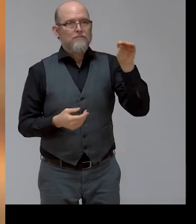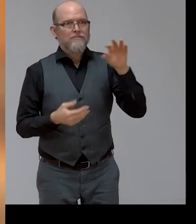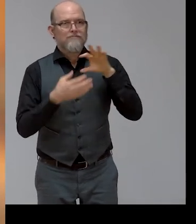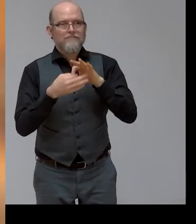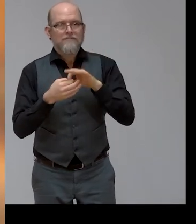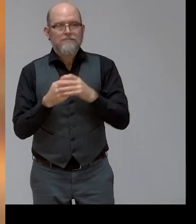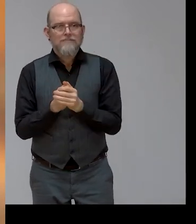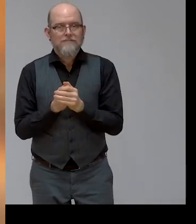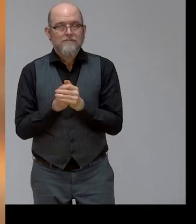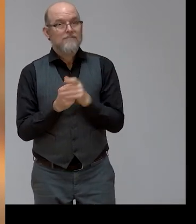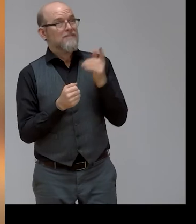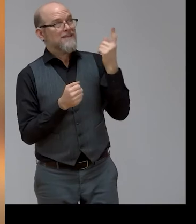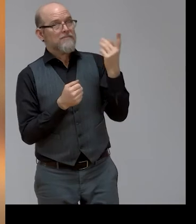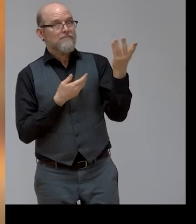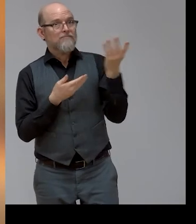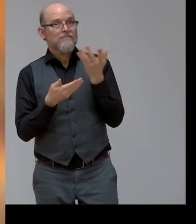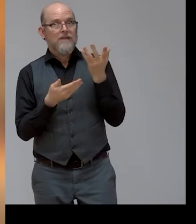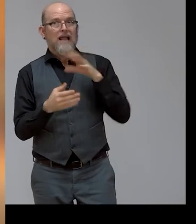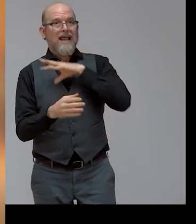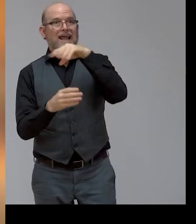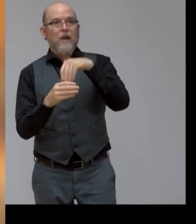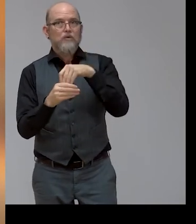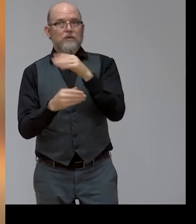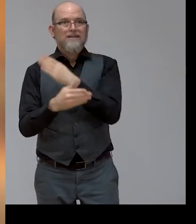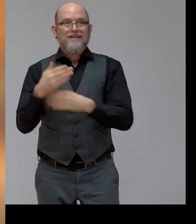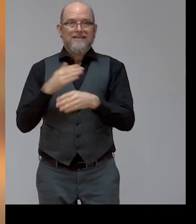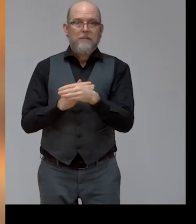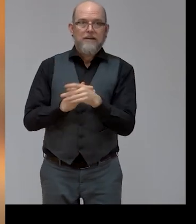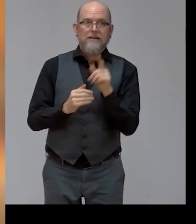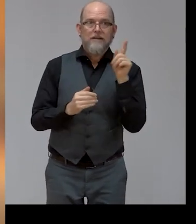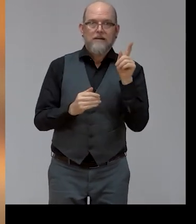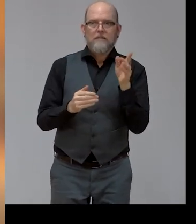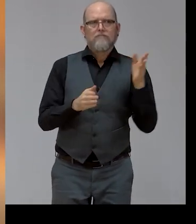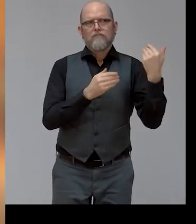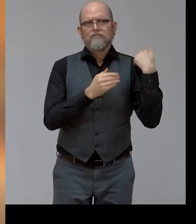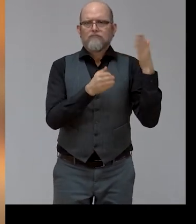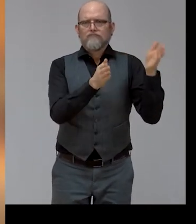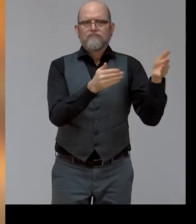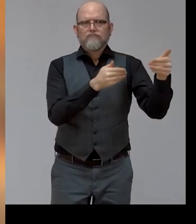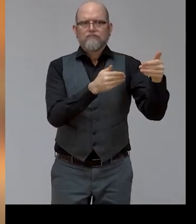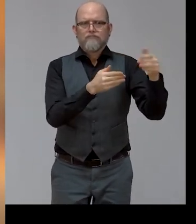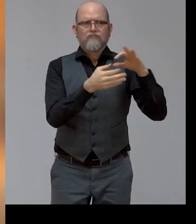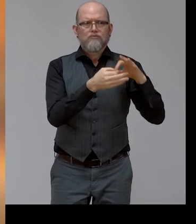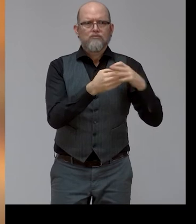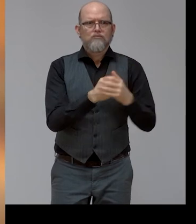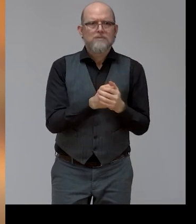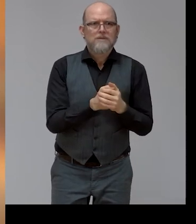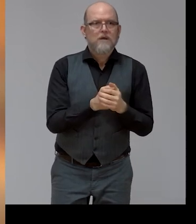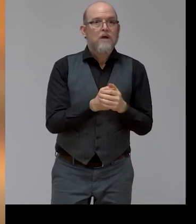and Disability Unit, Schmidt. And we have with us also the UN Special Rapporteur.